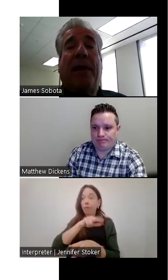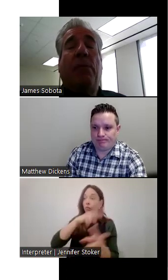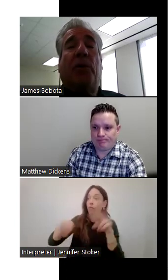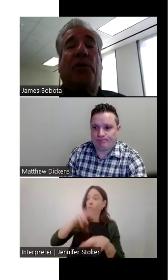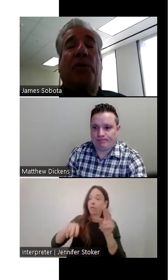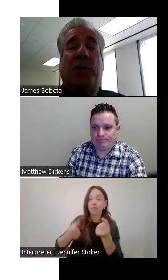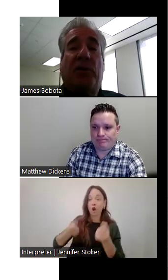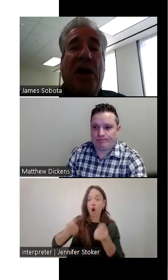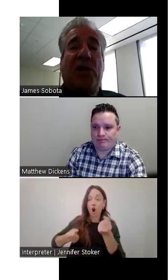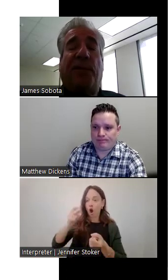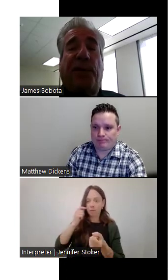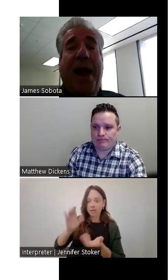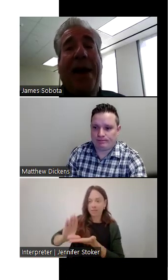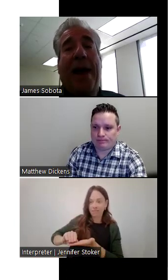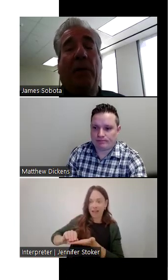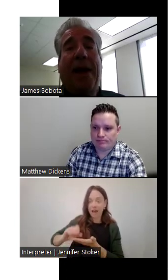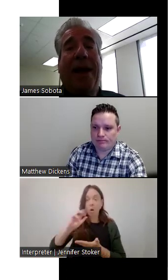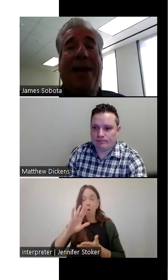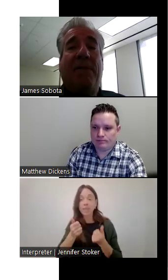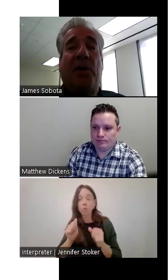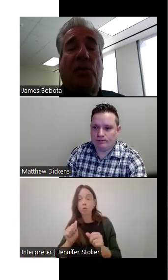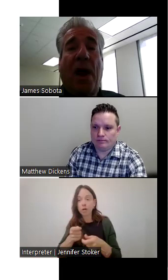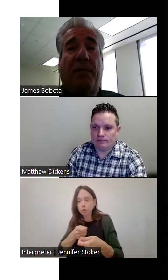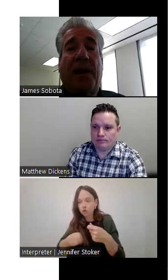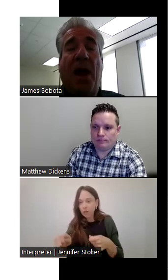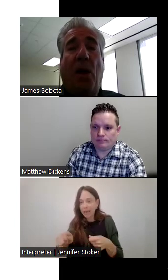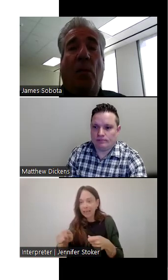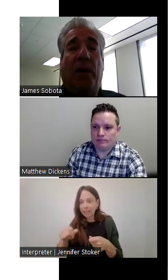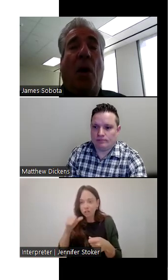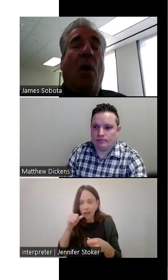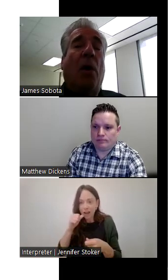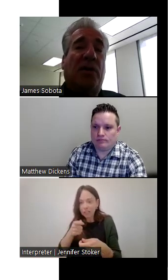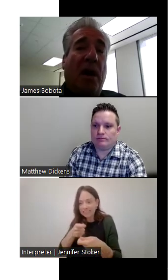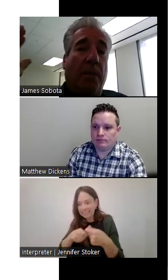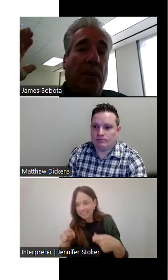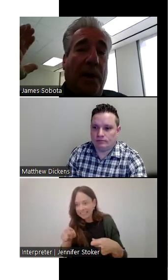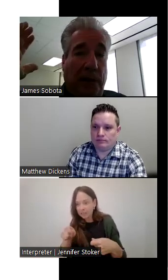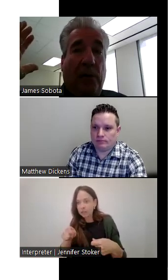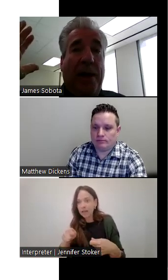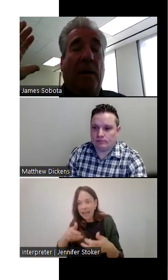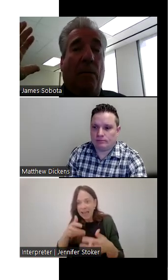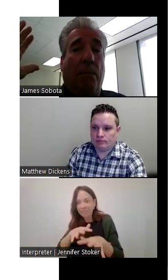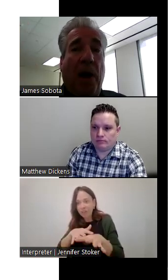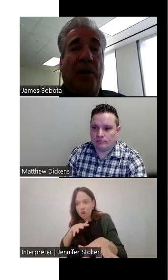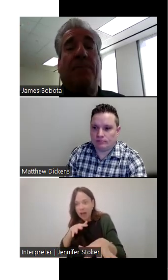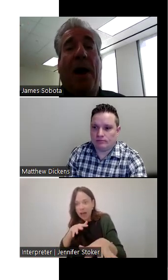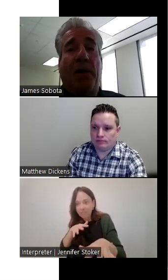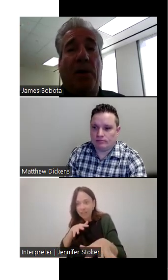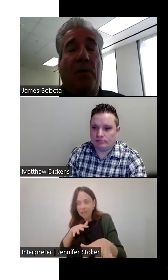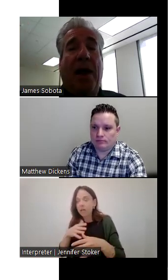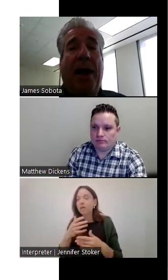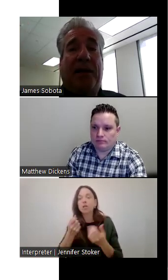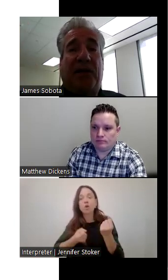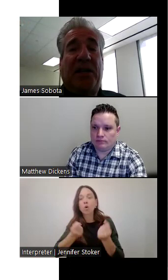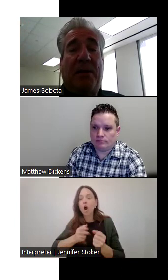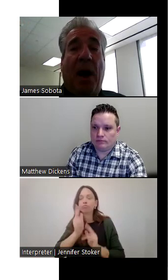or they will try to change a flat out in heavy traffic with cars, literally buzzing by